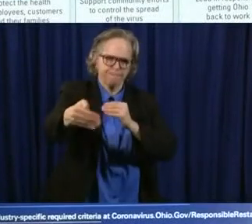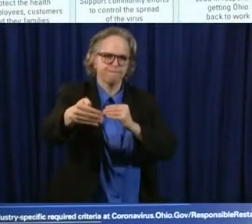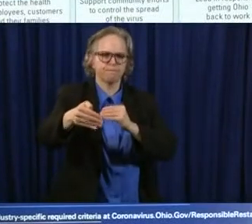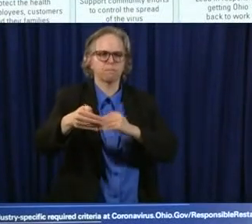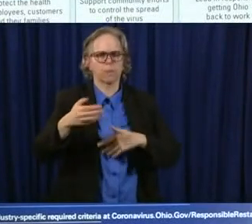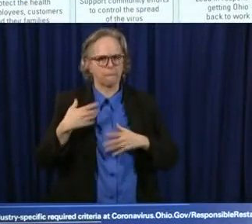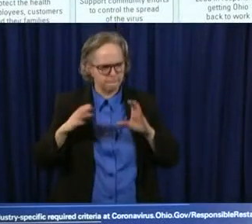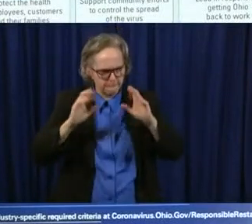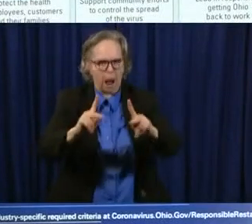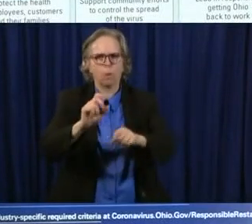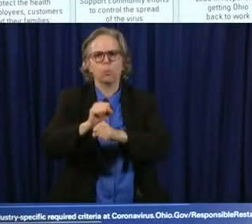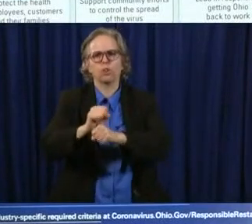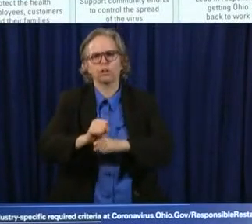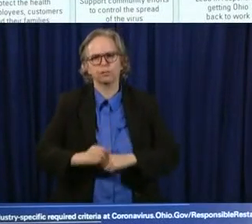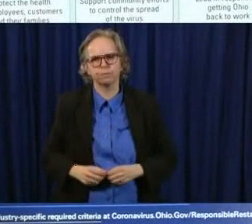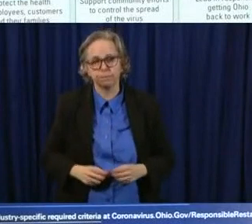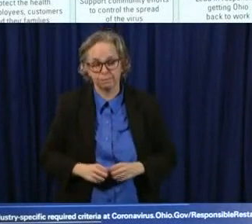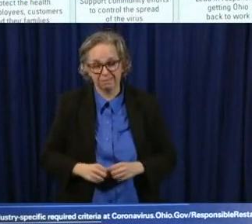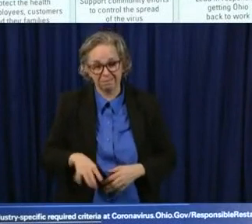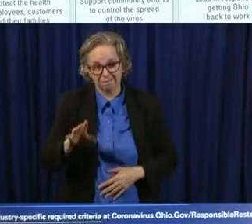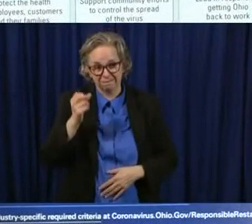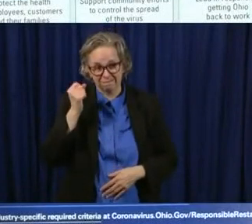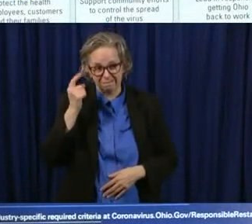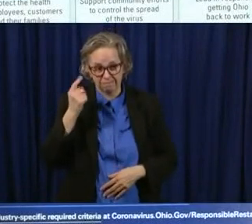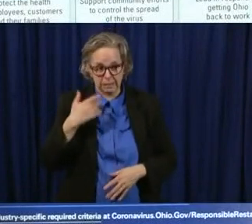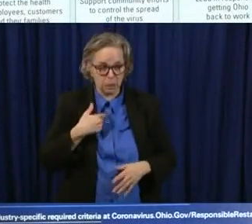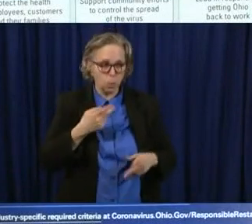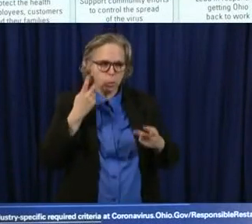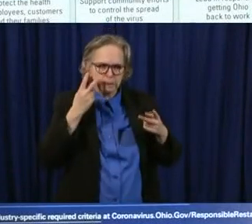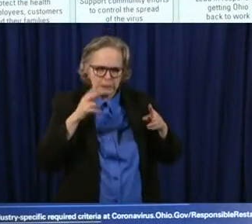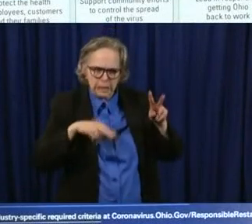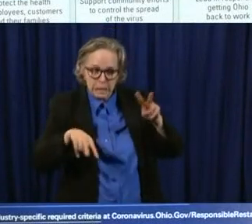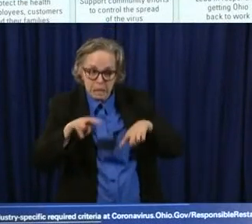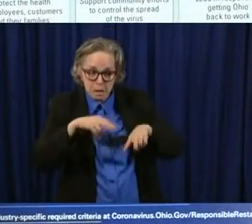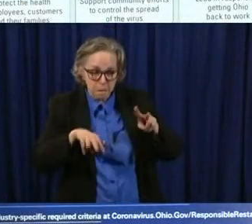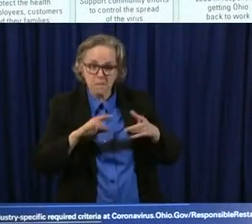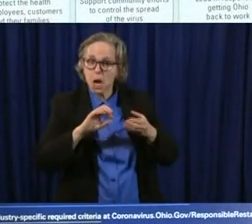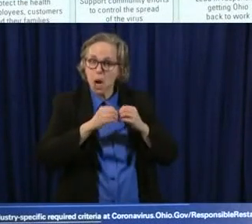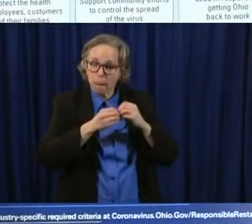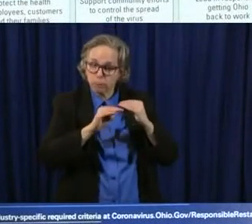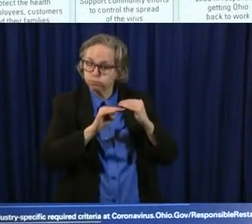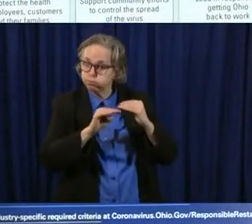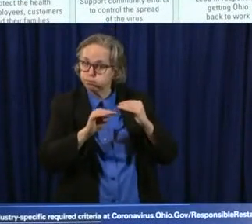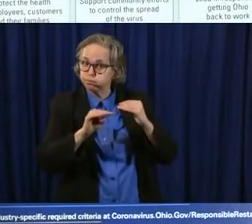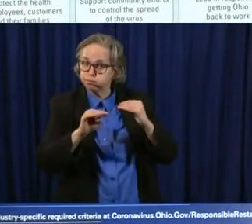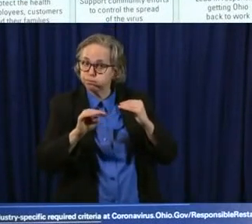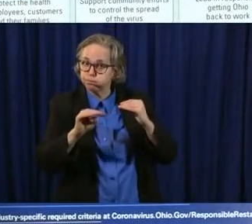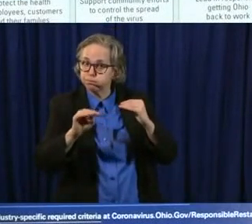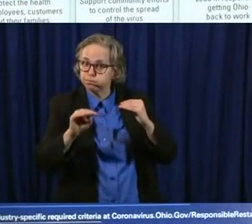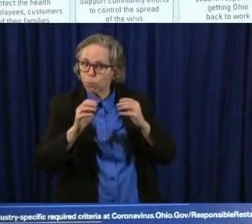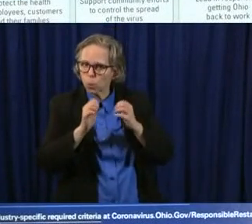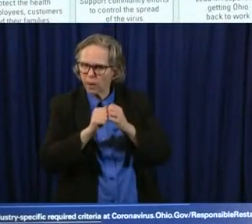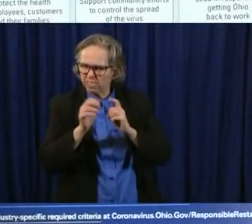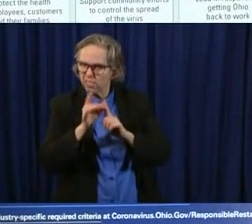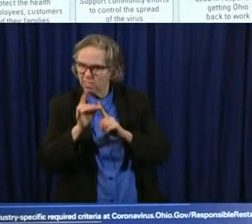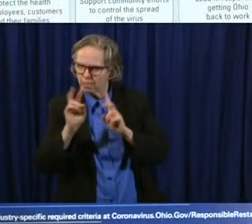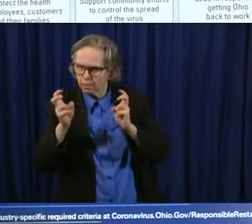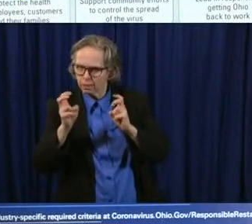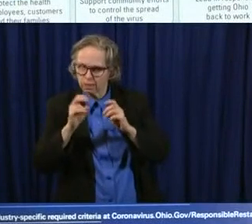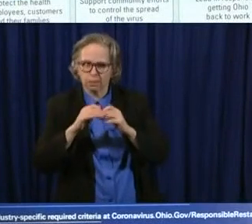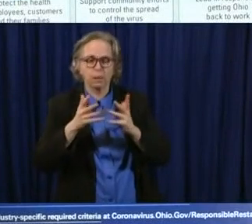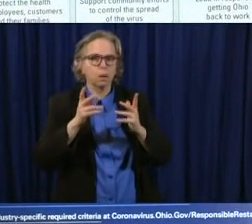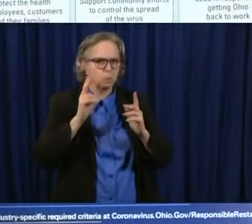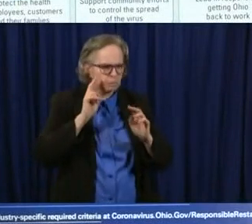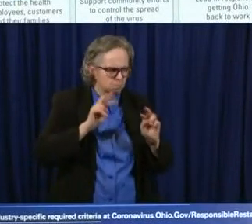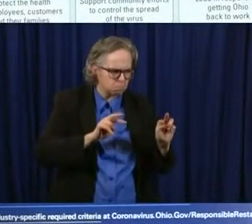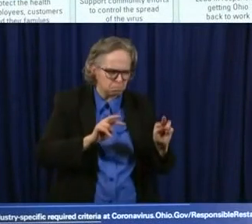plan would be as long as we're not seeing, you know, numbers that are horribly alarming, very alarming, you know,